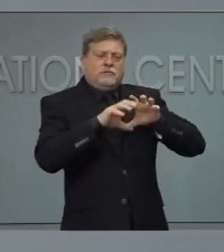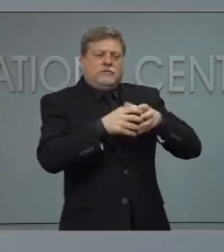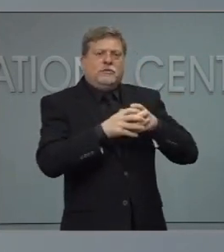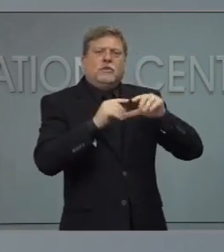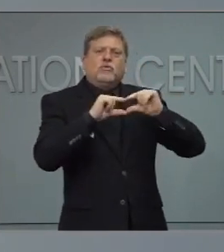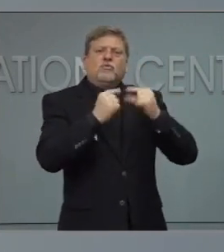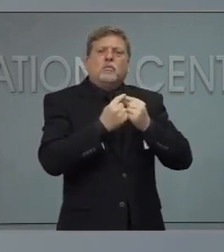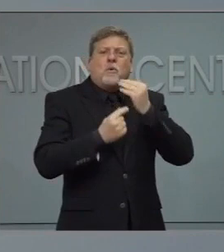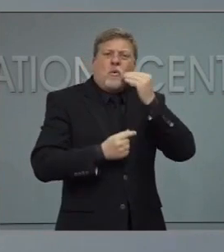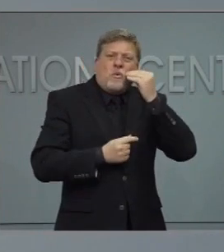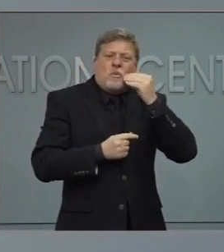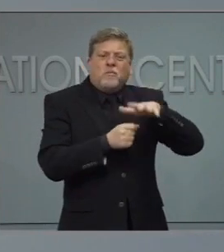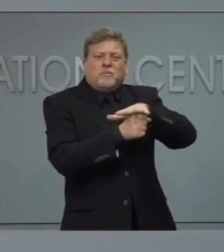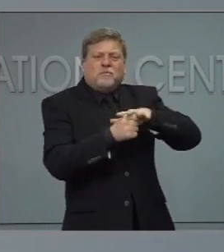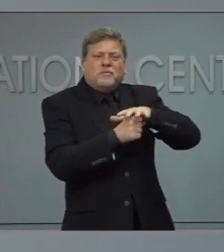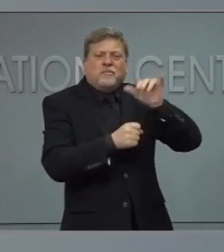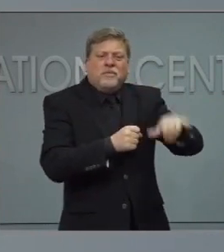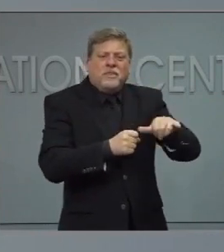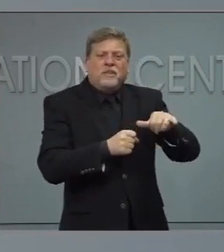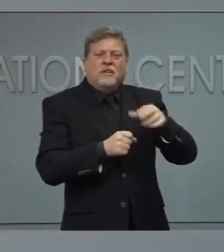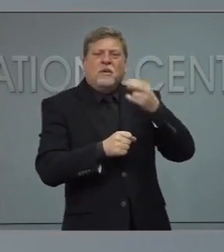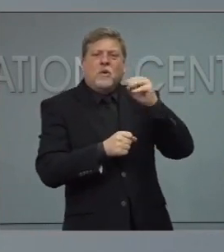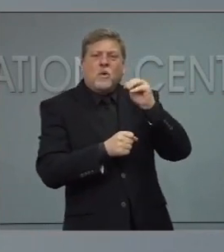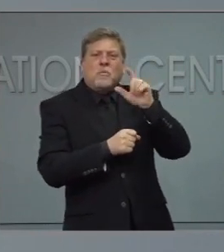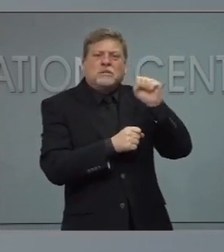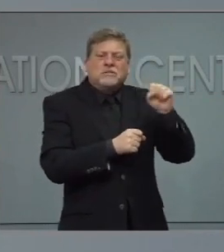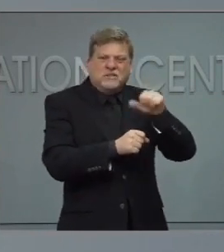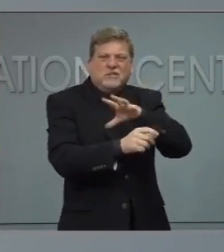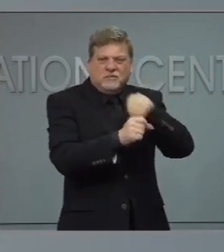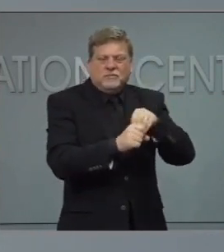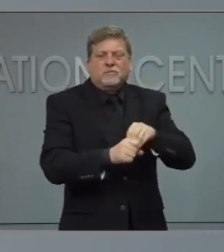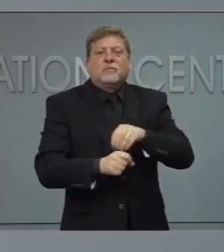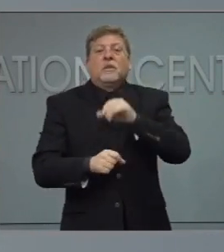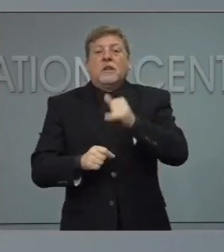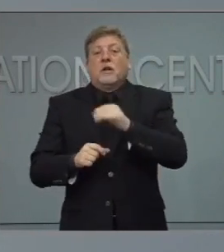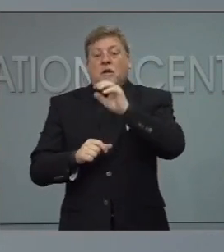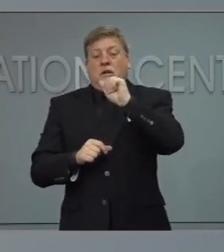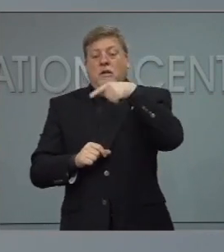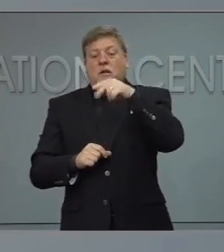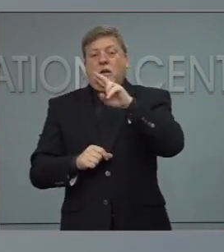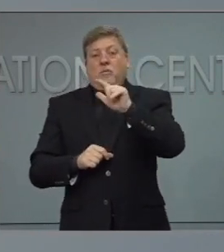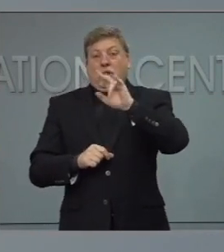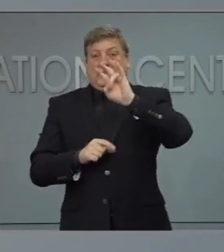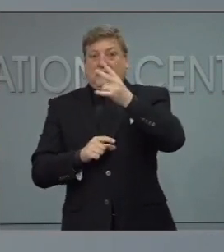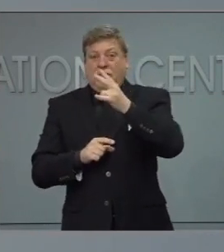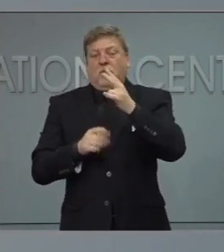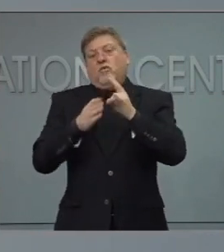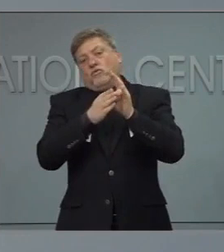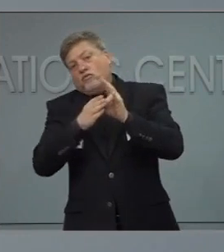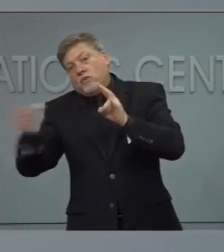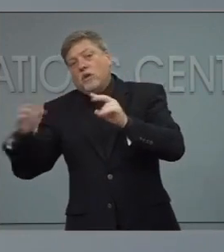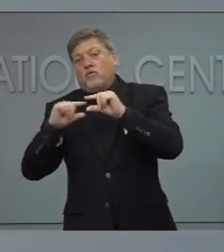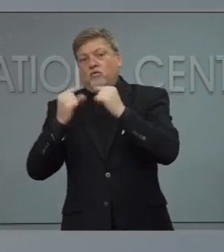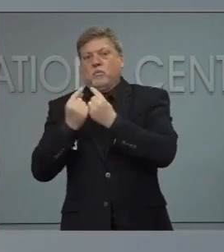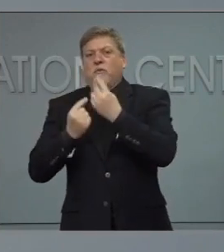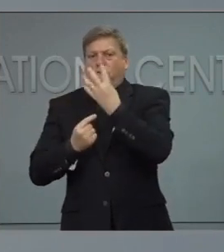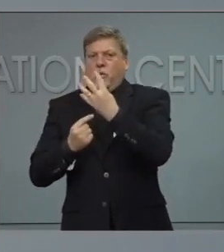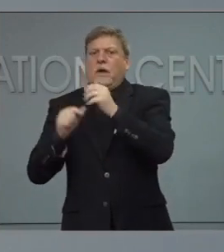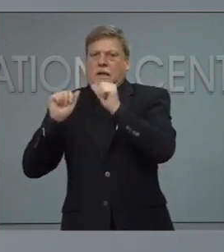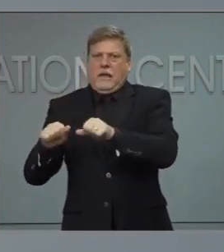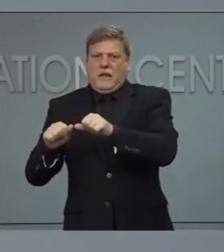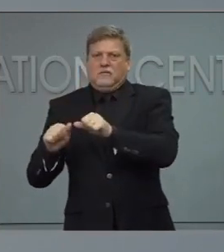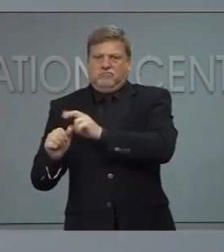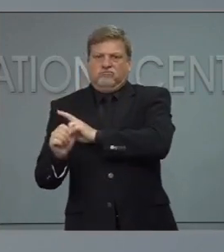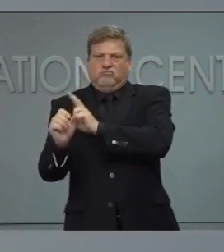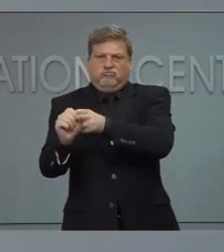statewide group eligibility changes, some providers in some parts of the state may not be ready to move into group